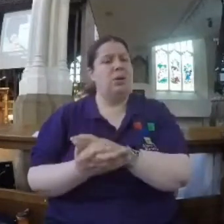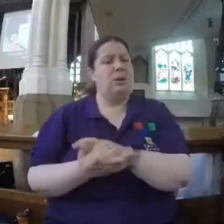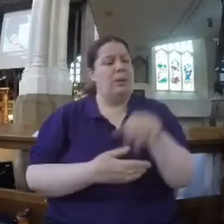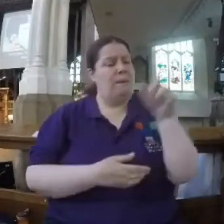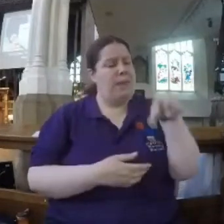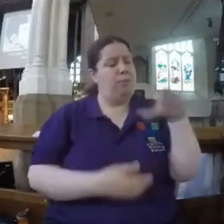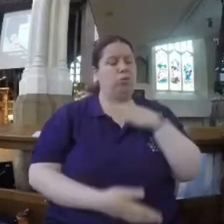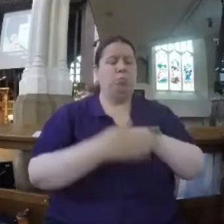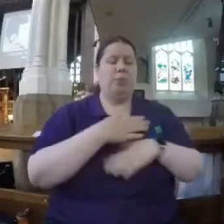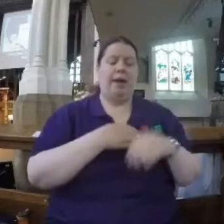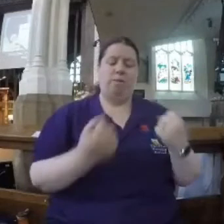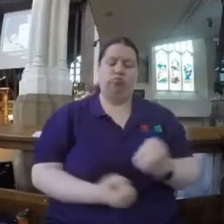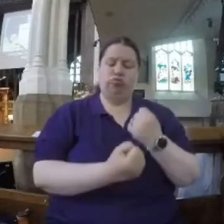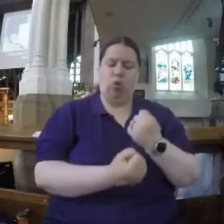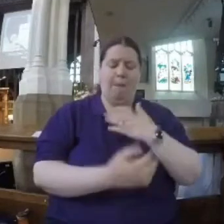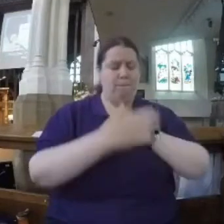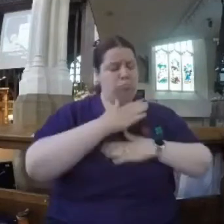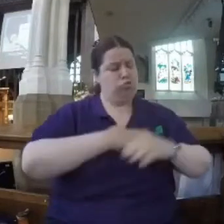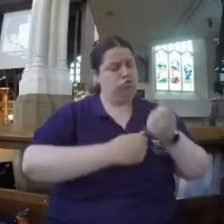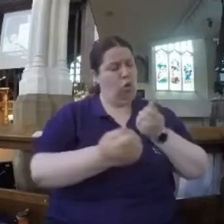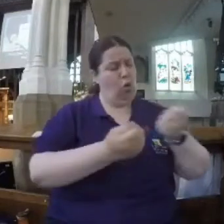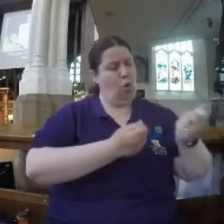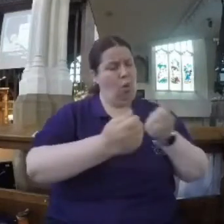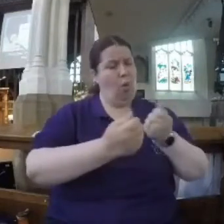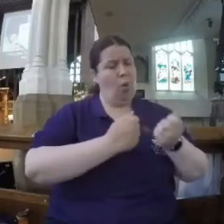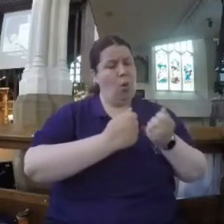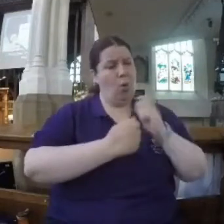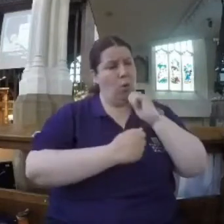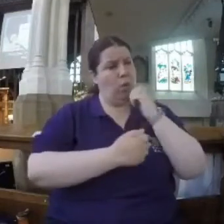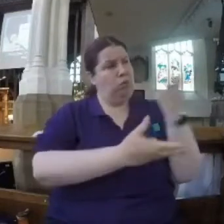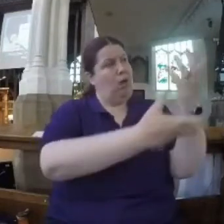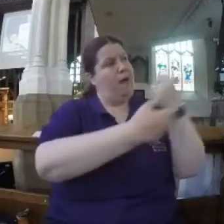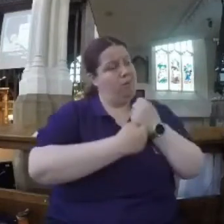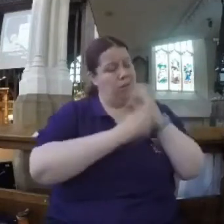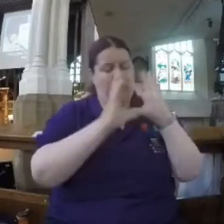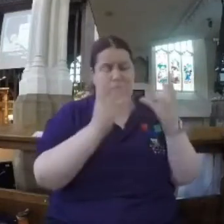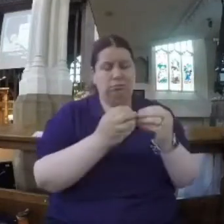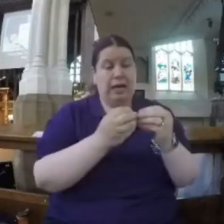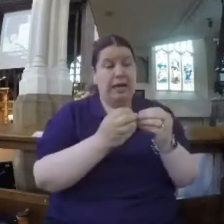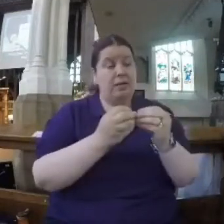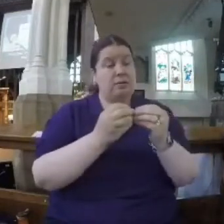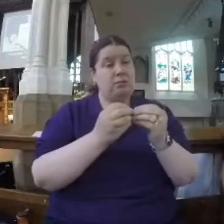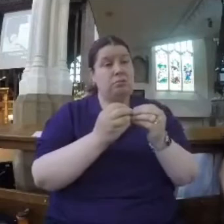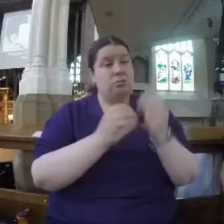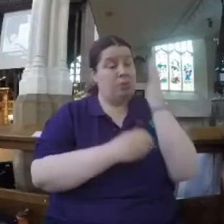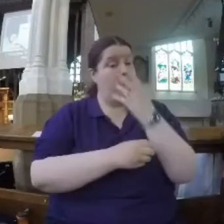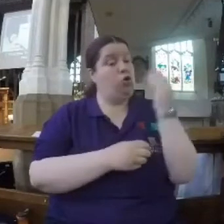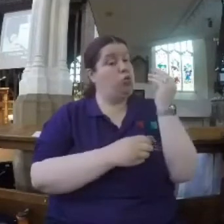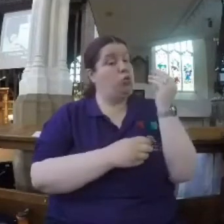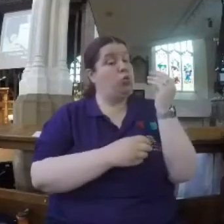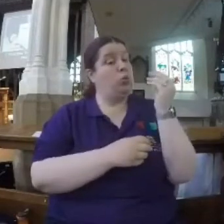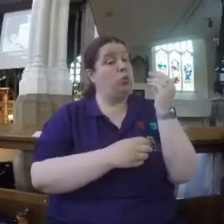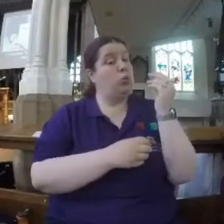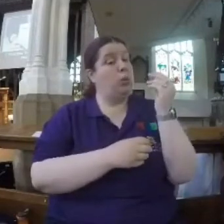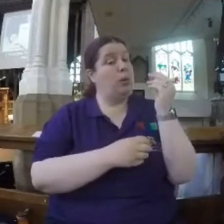shall inherit the earth. And it's got two kind of aspects. It's got a spiritual sense. In that sense,